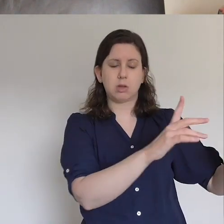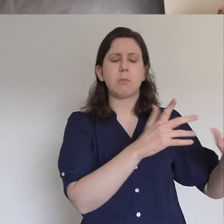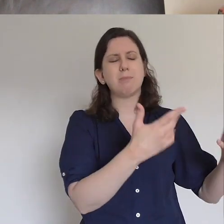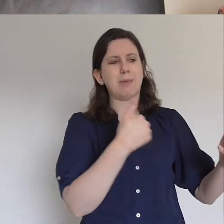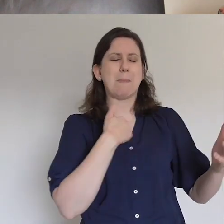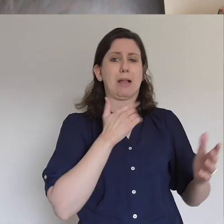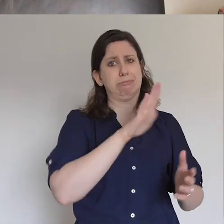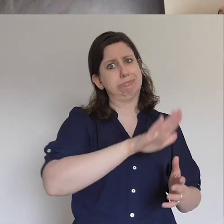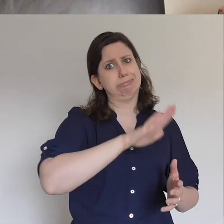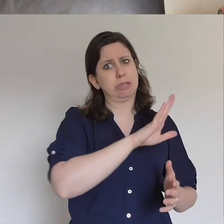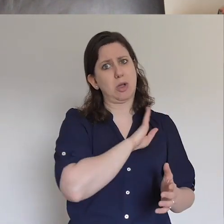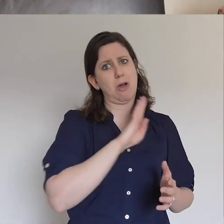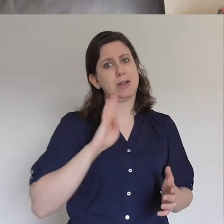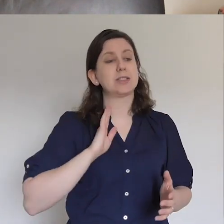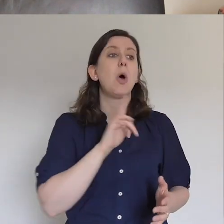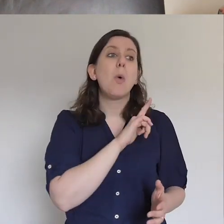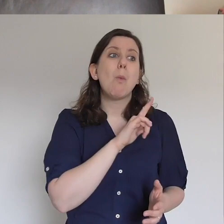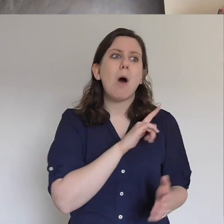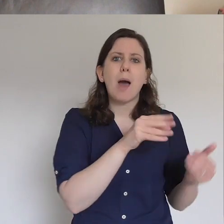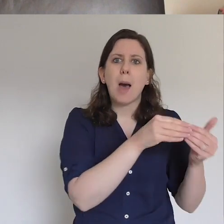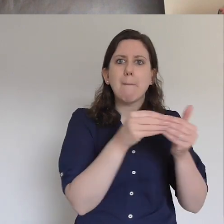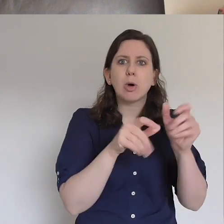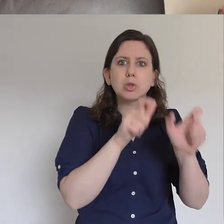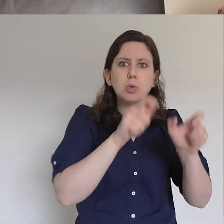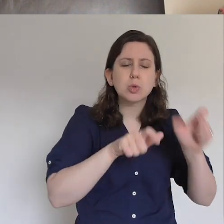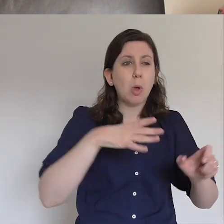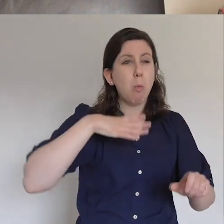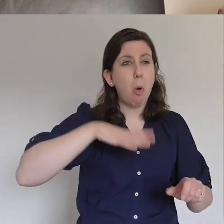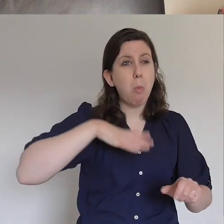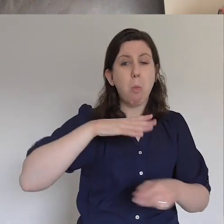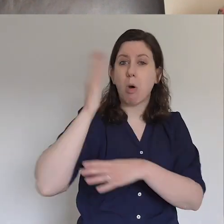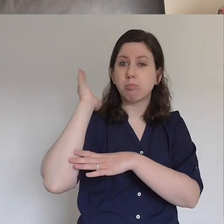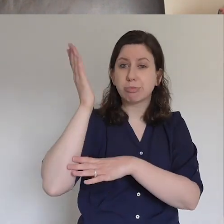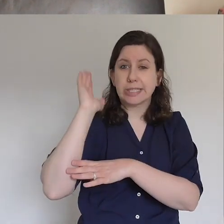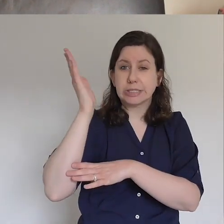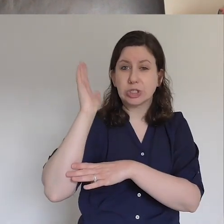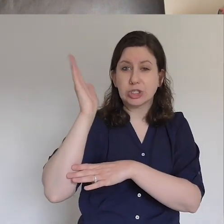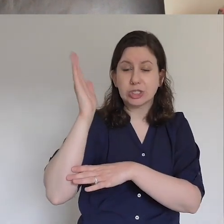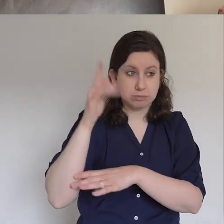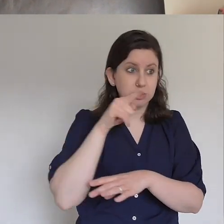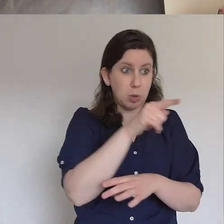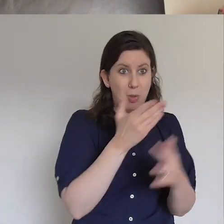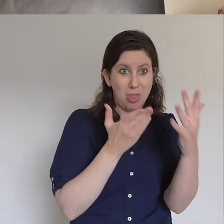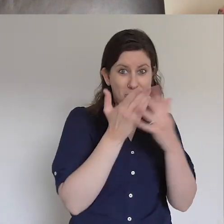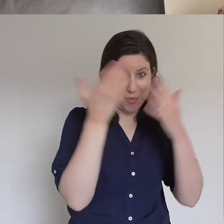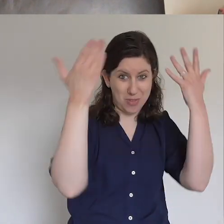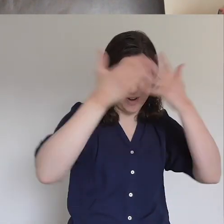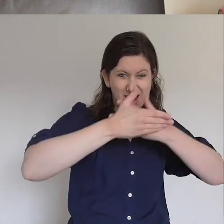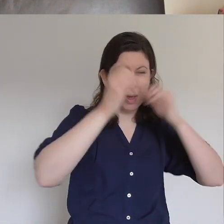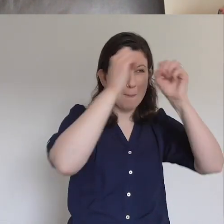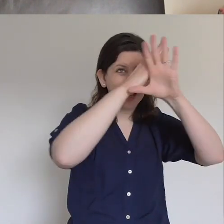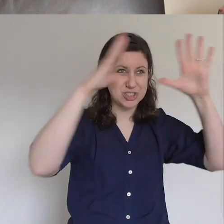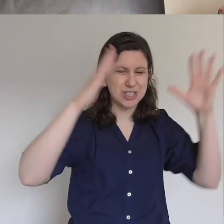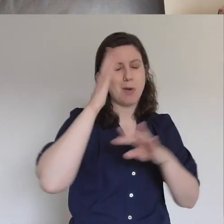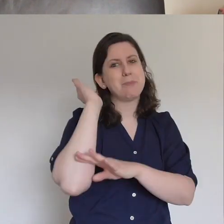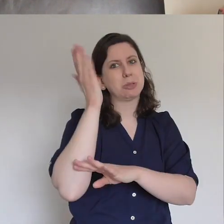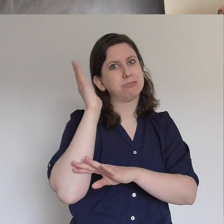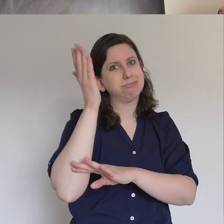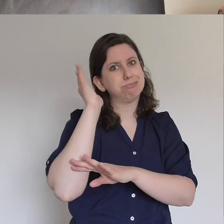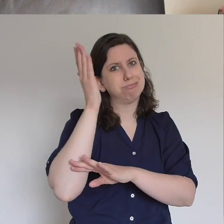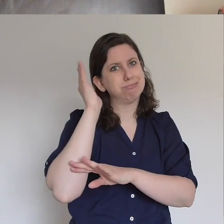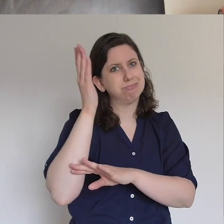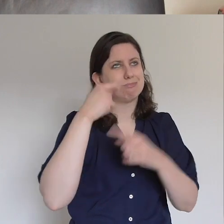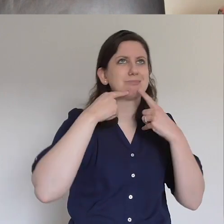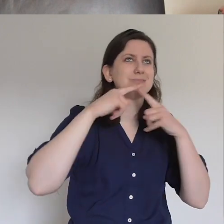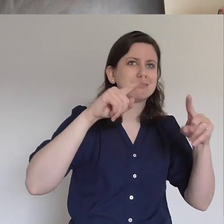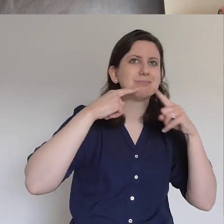because these apostles just can't help preaching. So they're thinking captive audience. Those poor guards would have got preached out all night. Then the spirit of the Lord comes along,